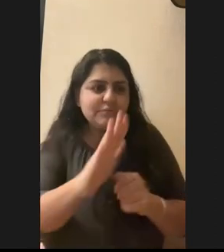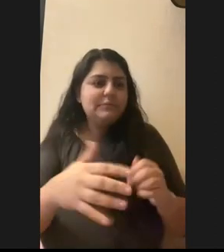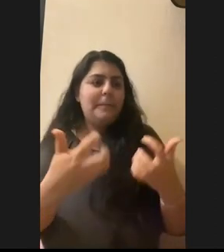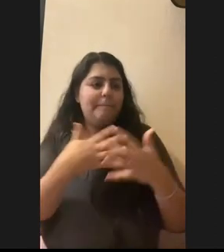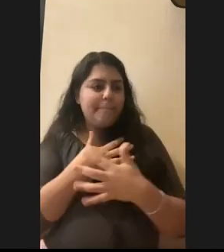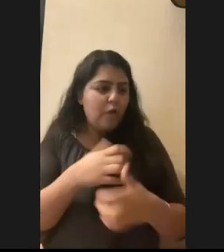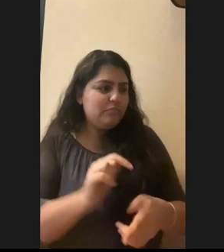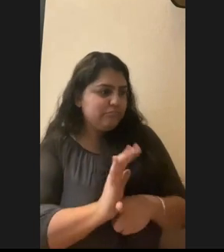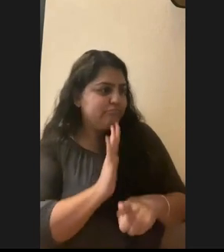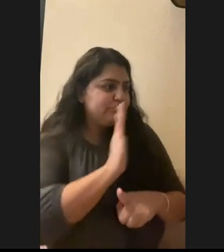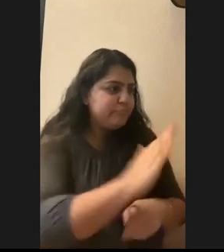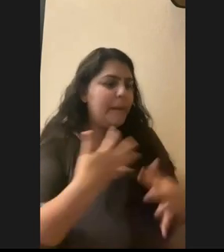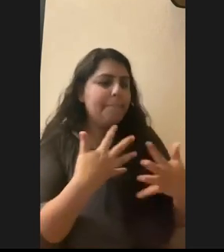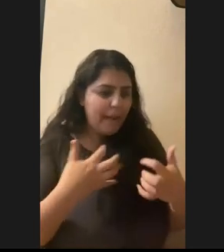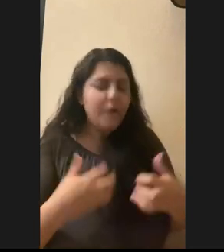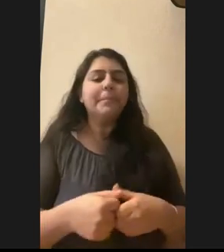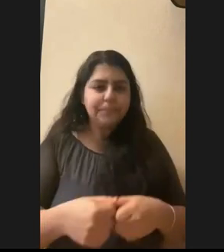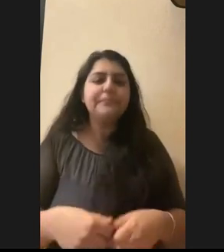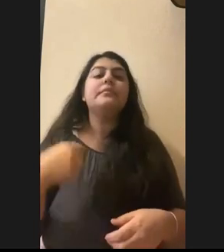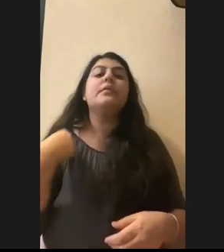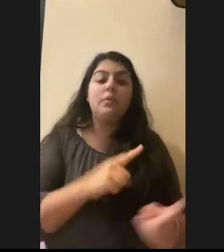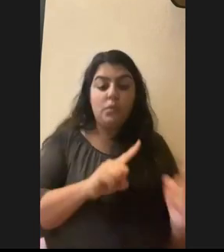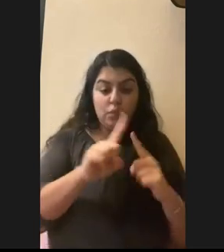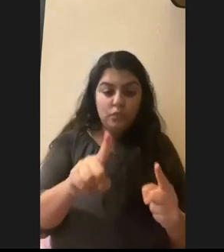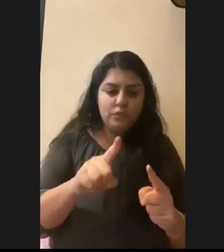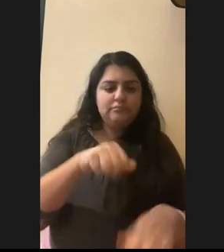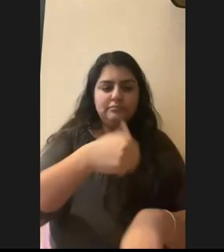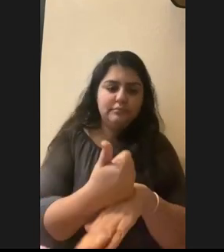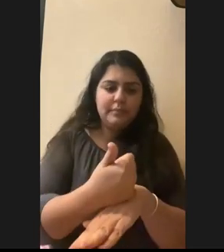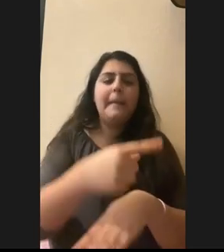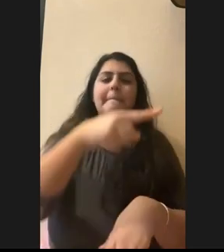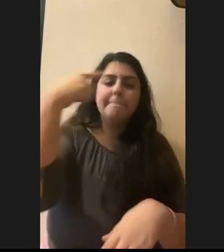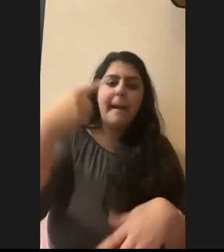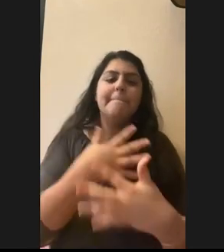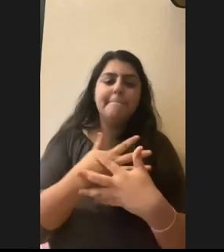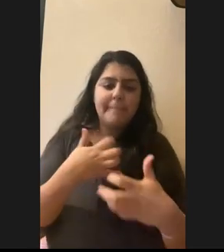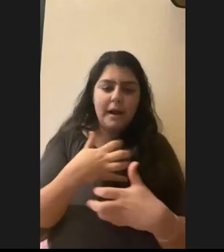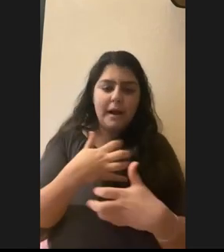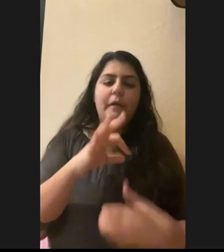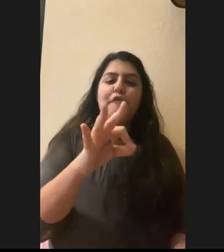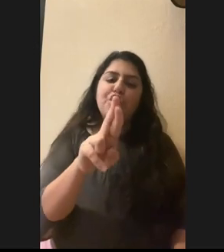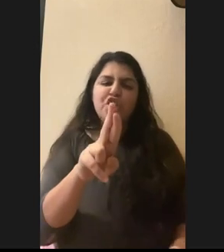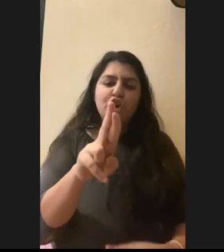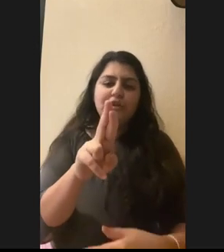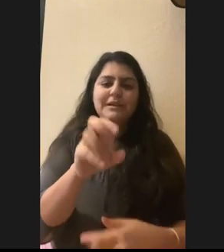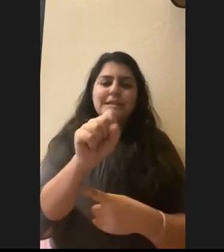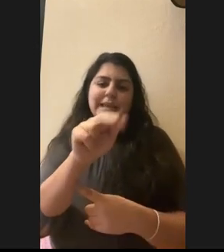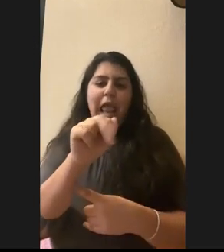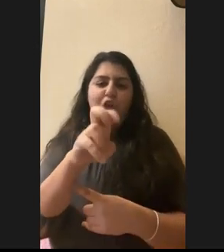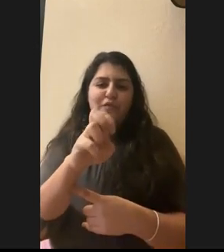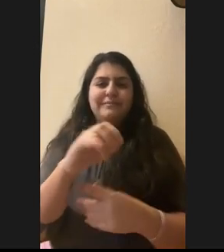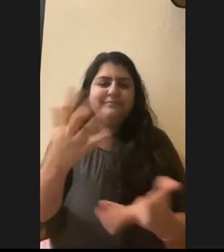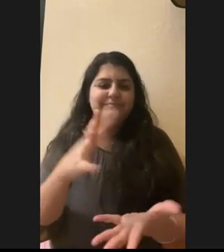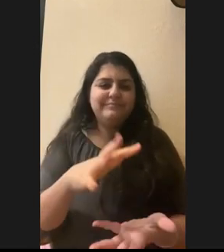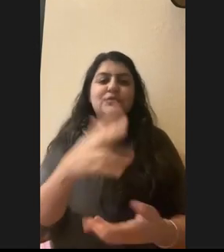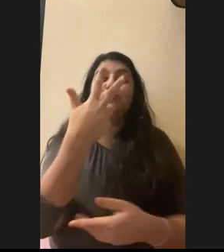So we went and we set up these black bear fur snares, which is three trees in